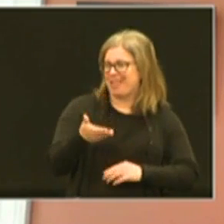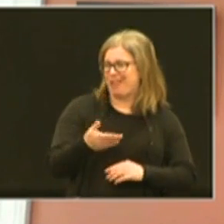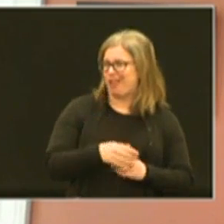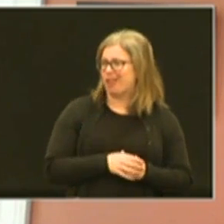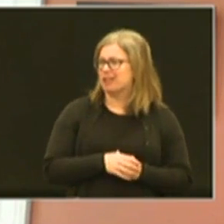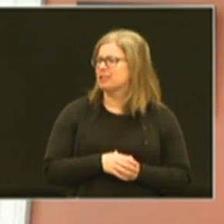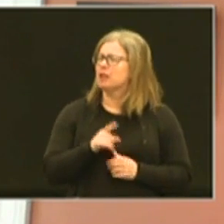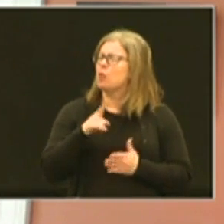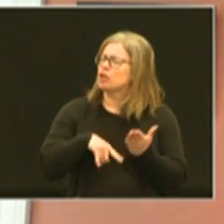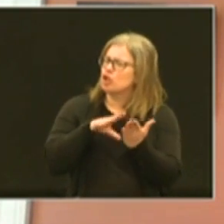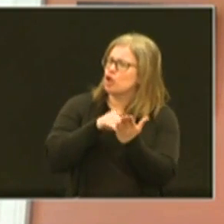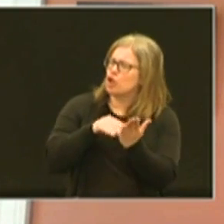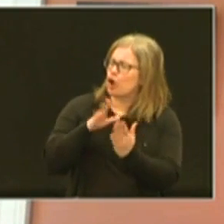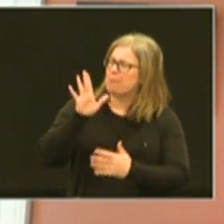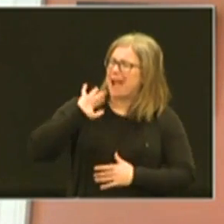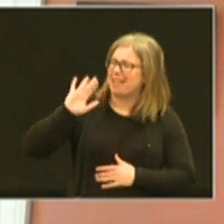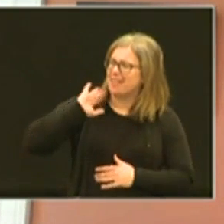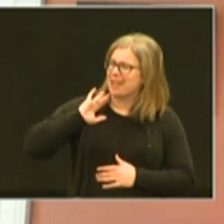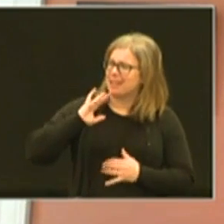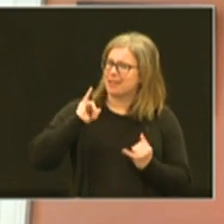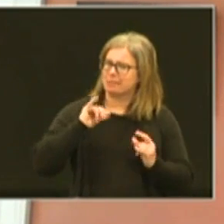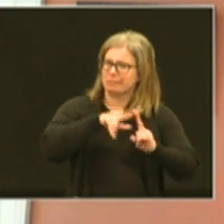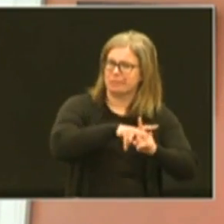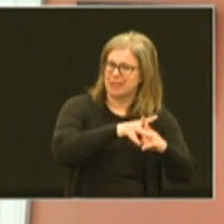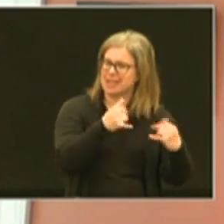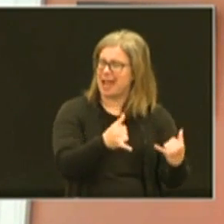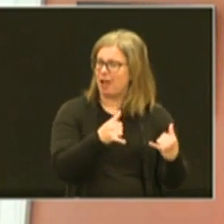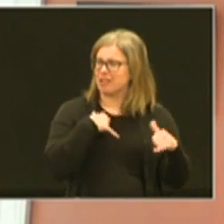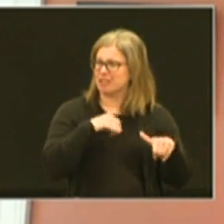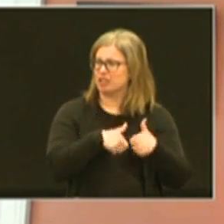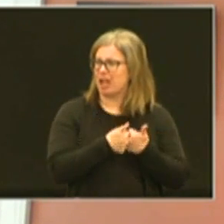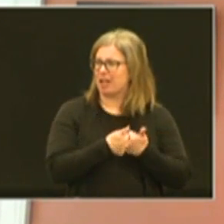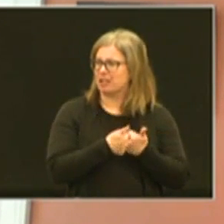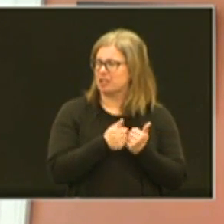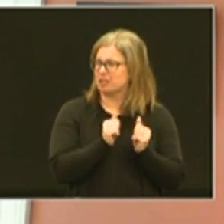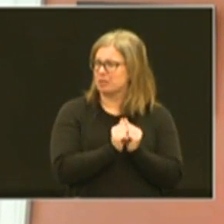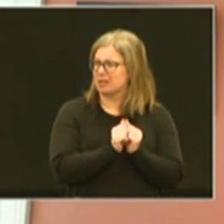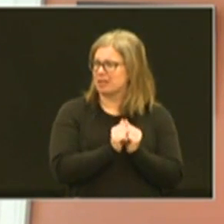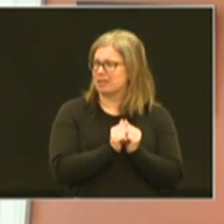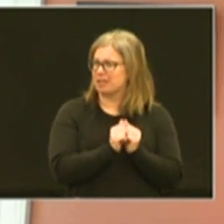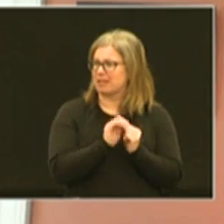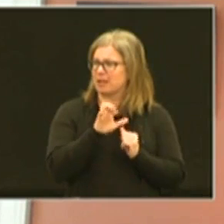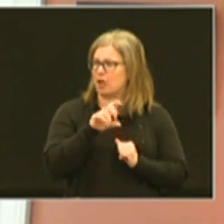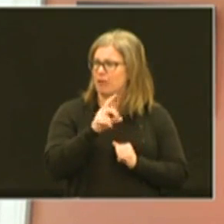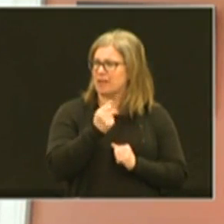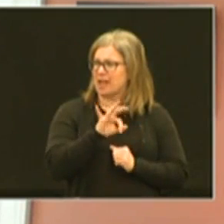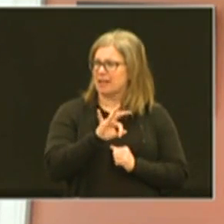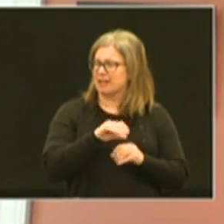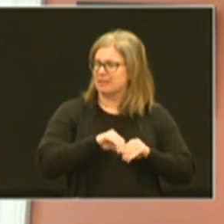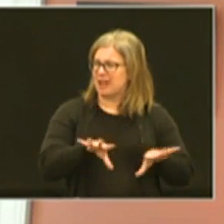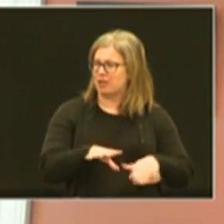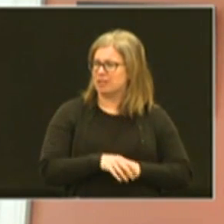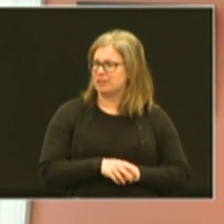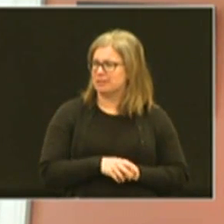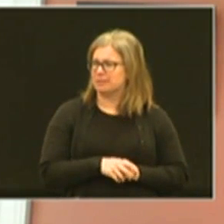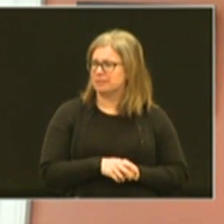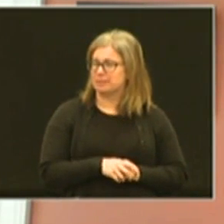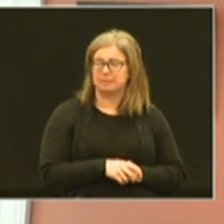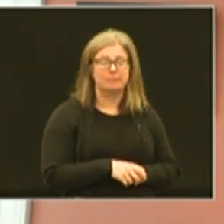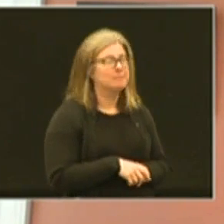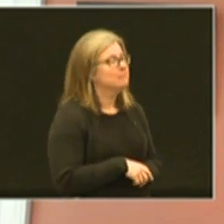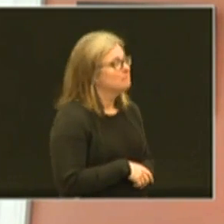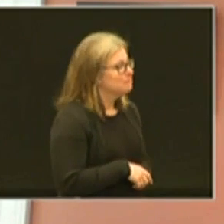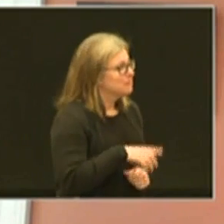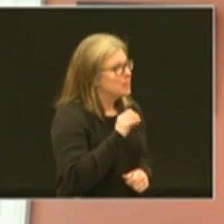what did you learn back then that you're applying now to this challenge with uh covet 19 virus yeah